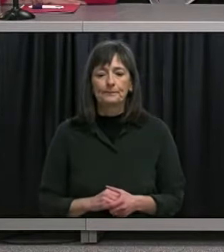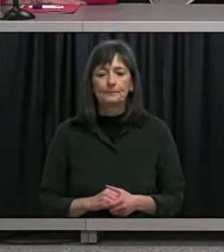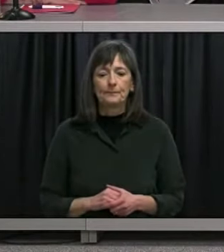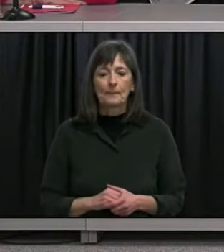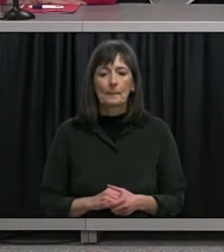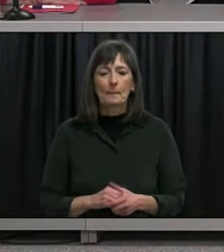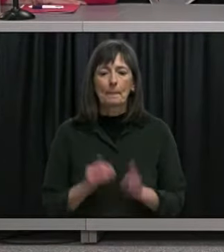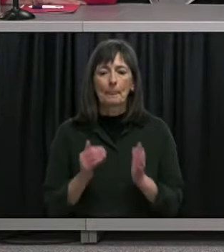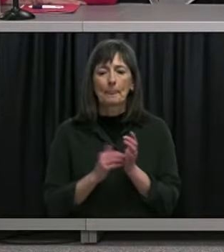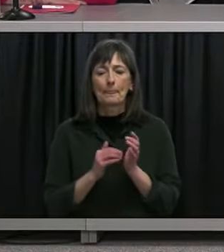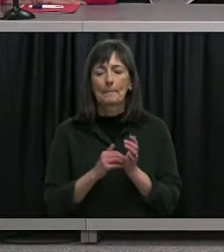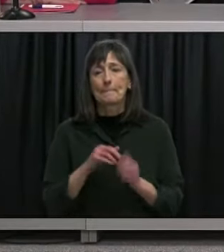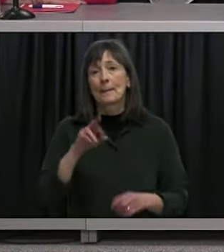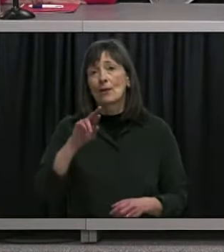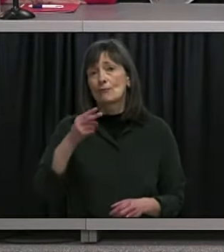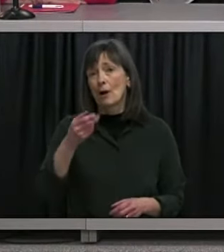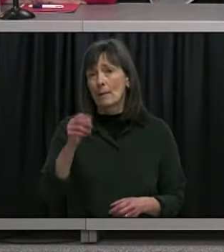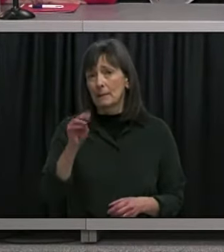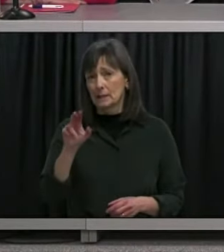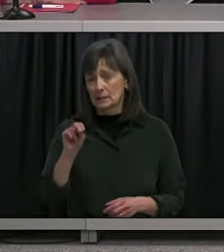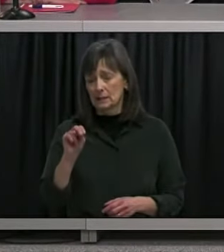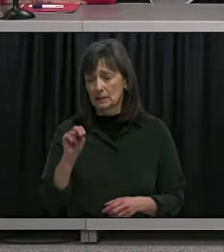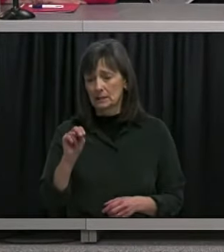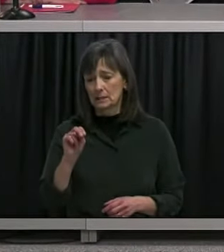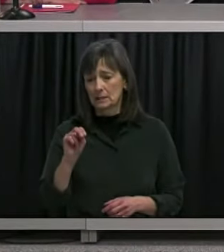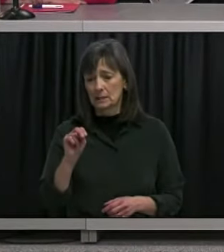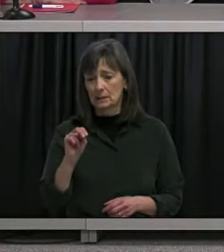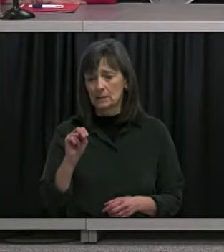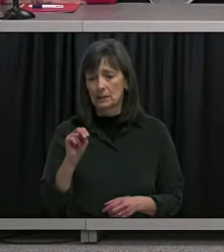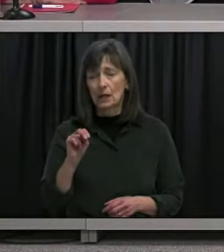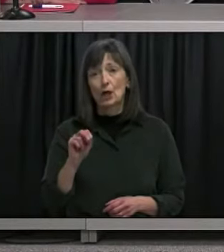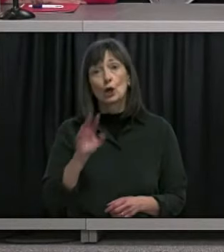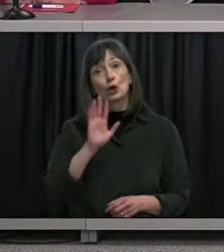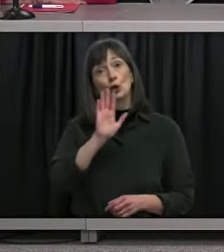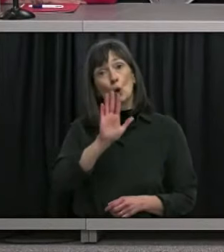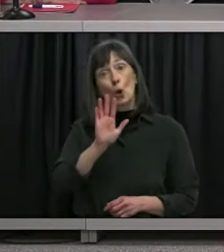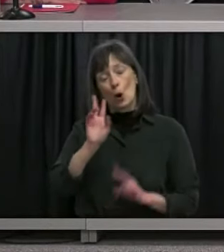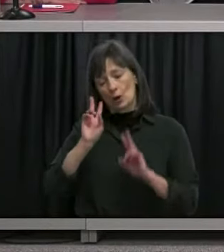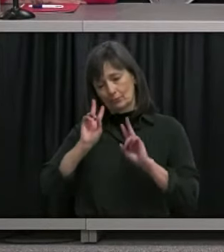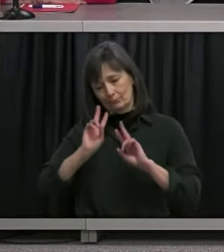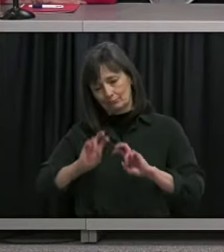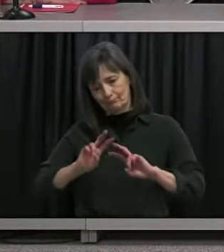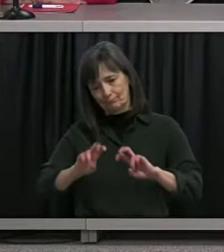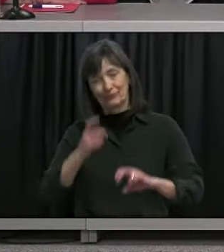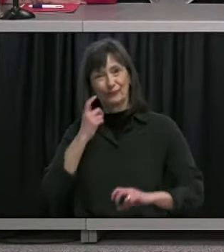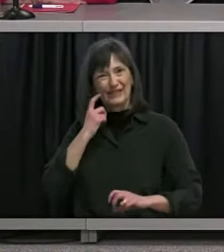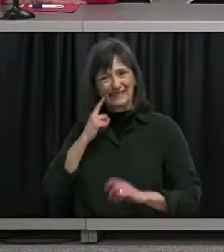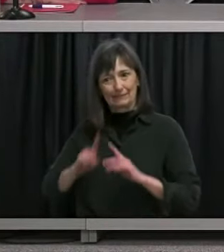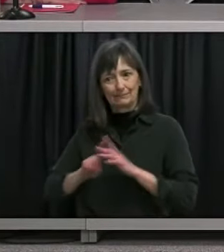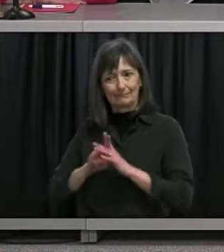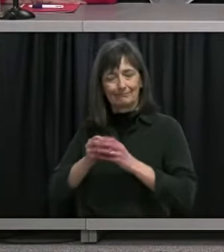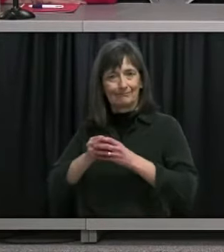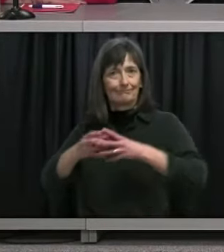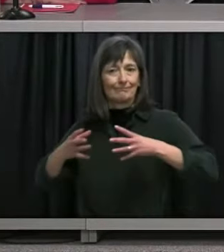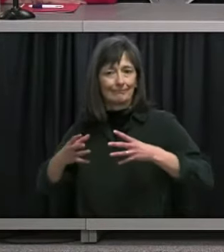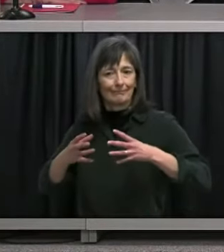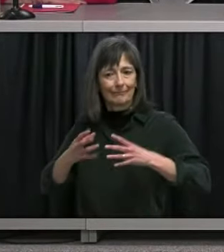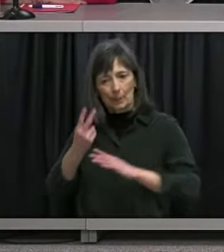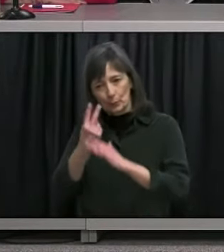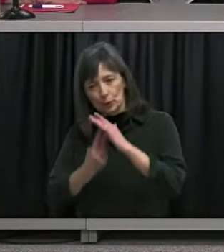Dr. Raman were there things that really surprised you about this latest outbreak as you were doing this modeling